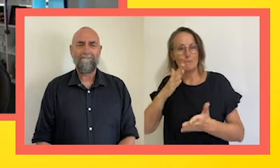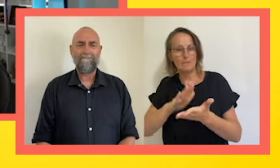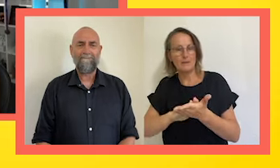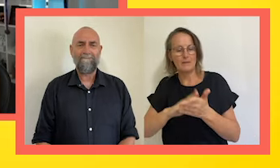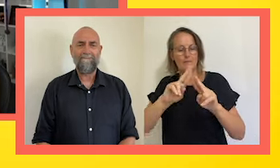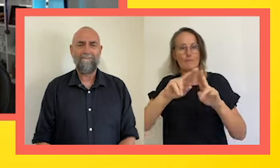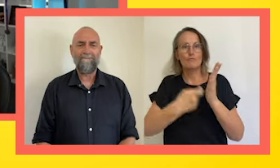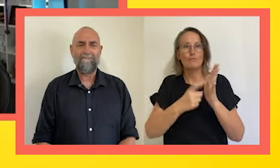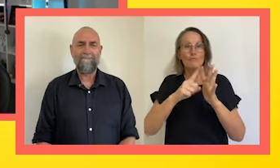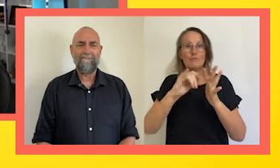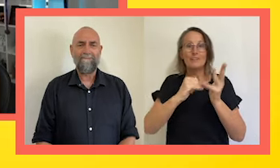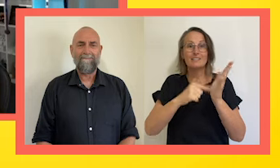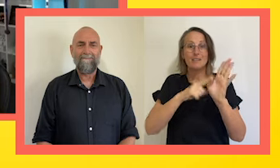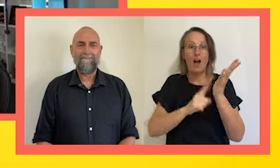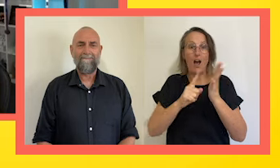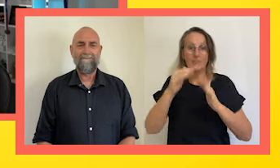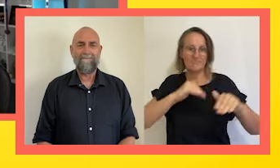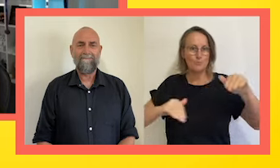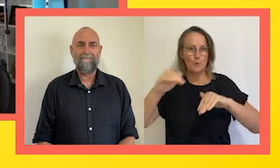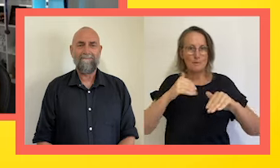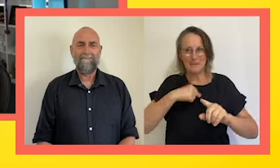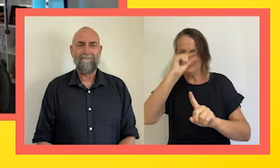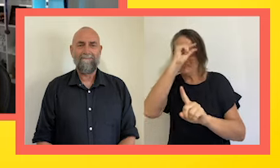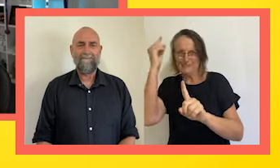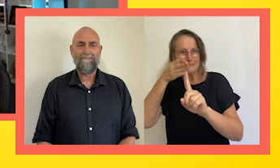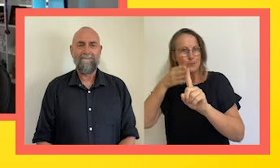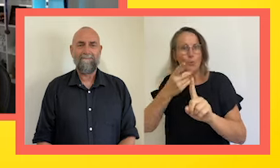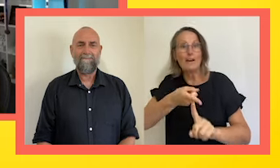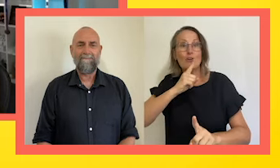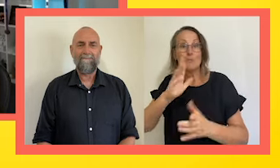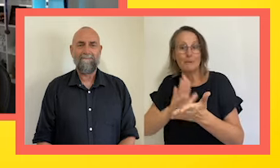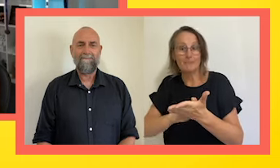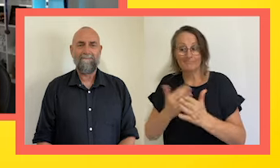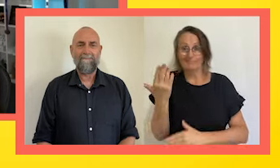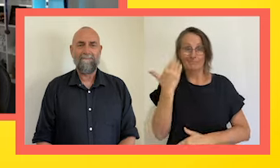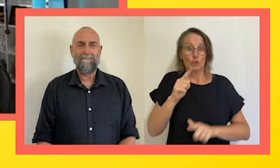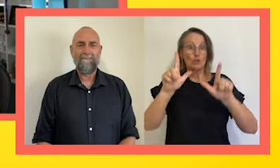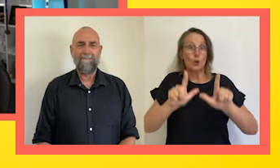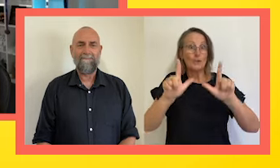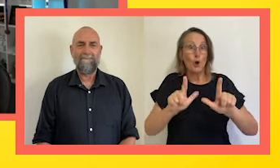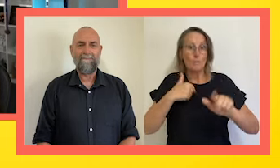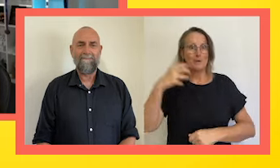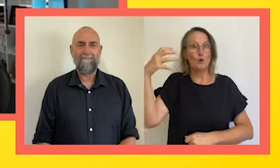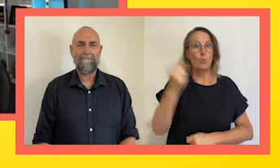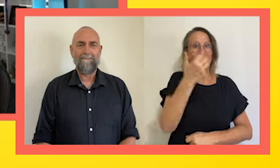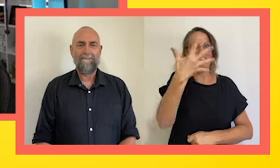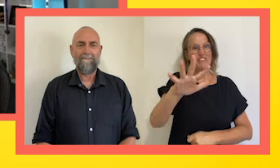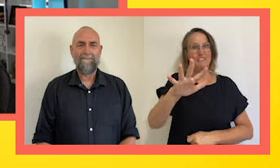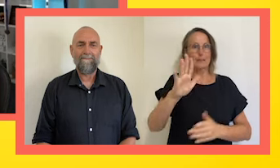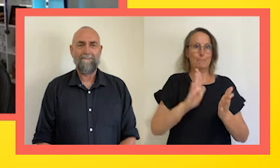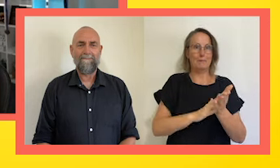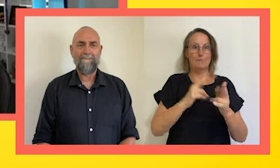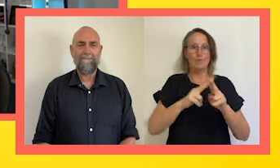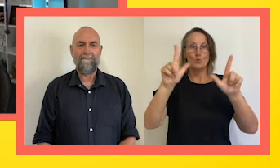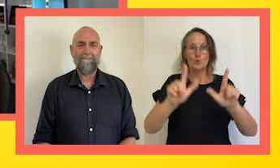100 metre freestyle at the moment now. So, I won the 50 at Tokyo, but I only got silver in Tokyo. So, you know, I want to get two